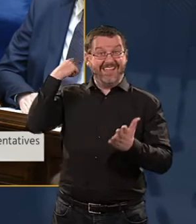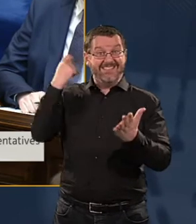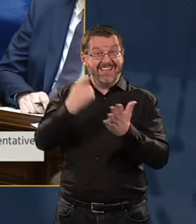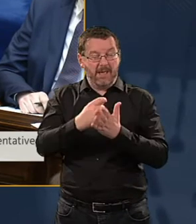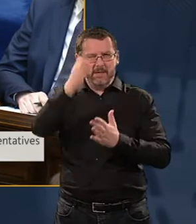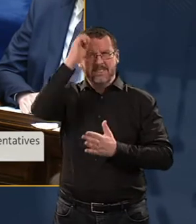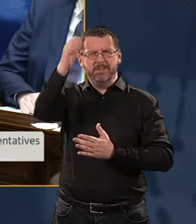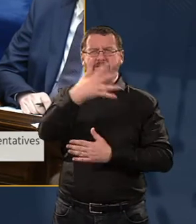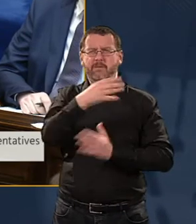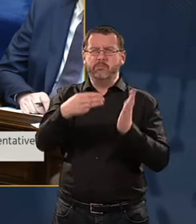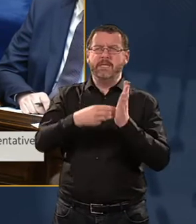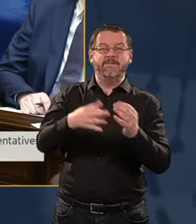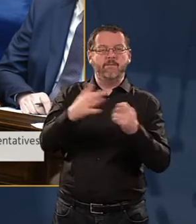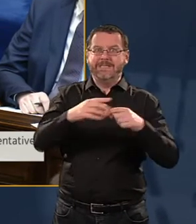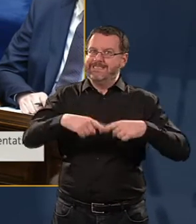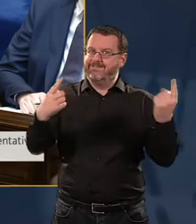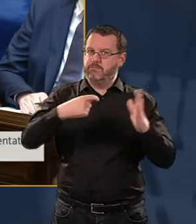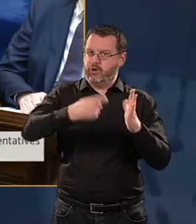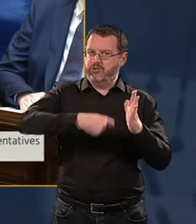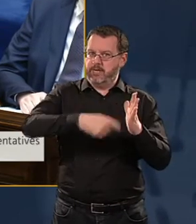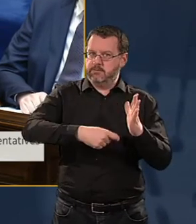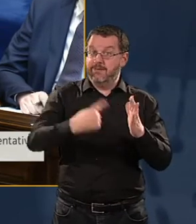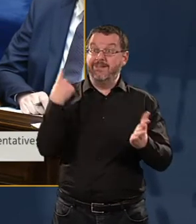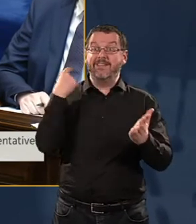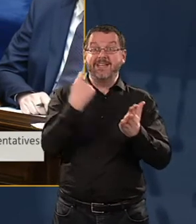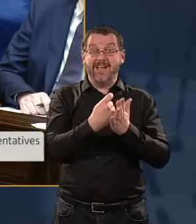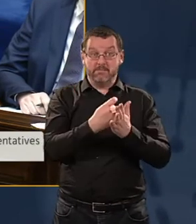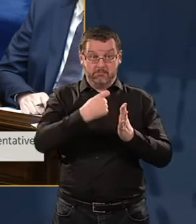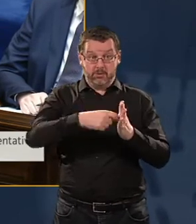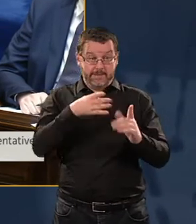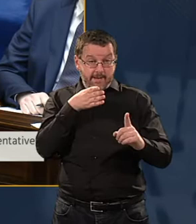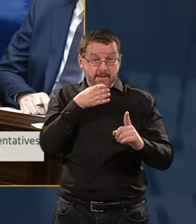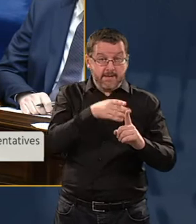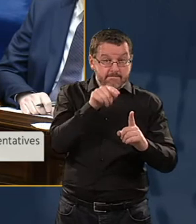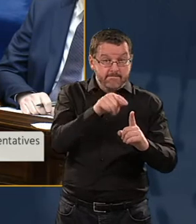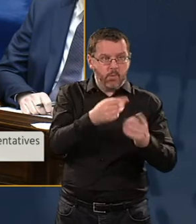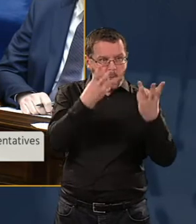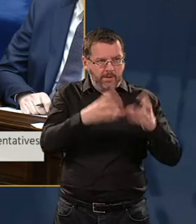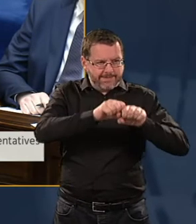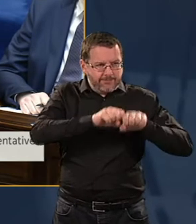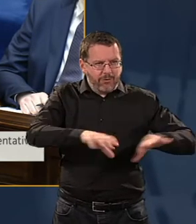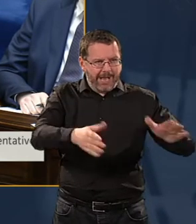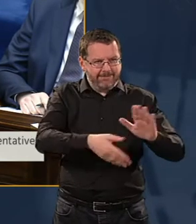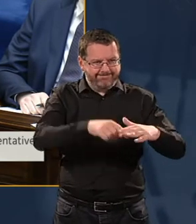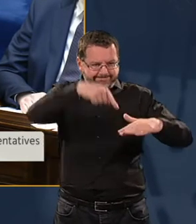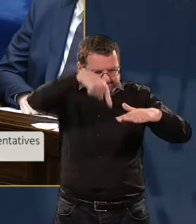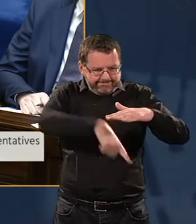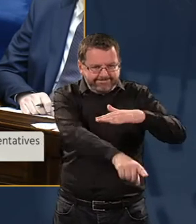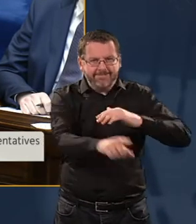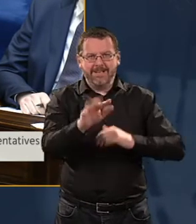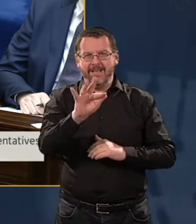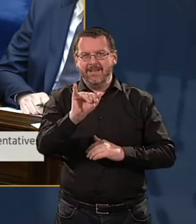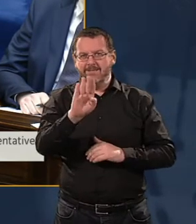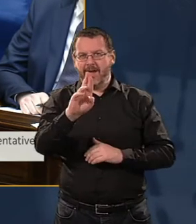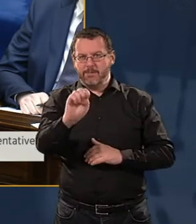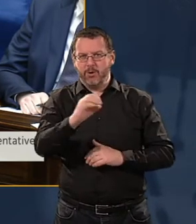estimate was for a very different project. That was a project designed to bring fibre to 11,000 villages, to bring